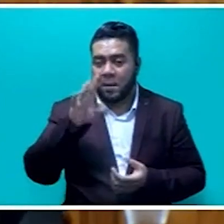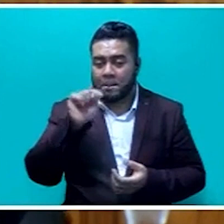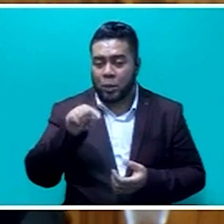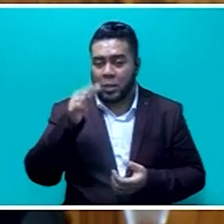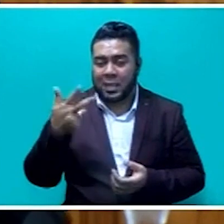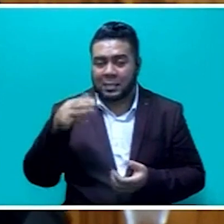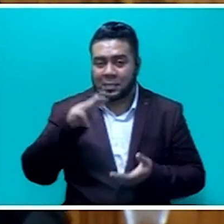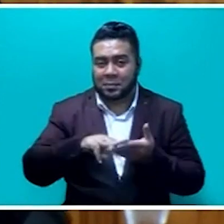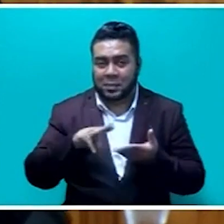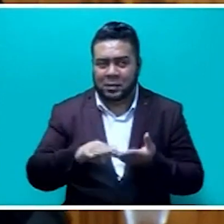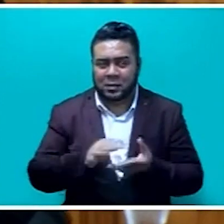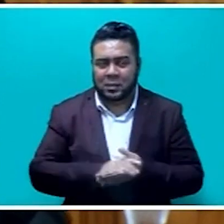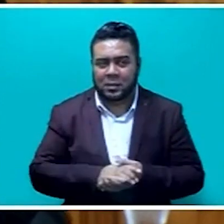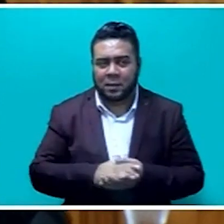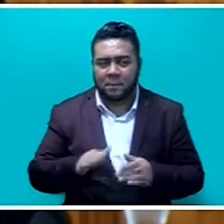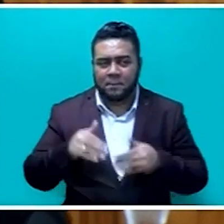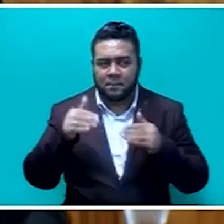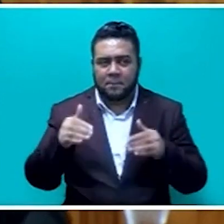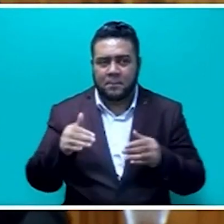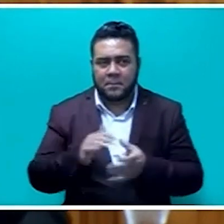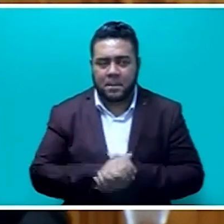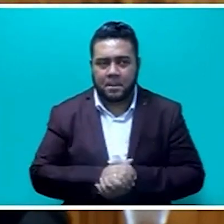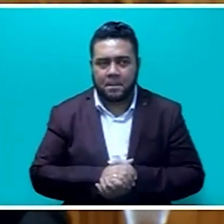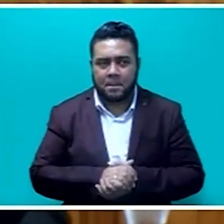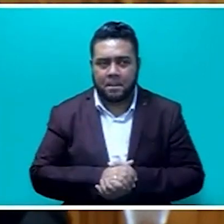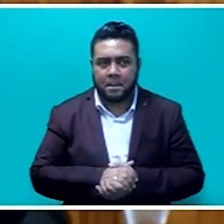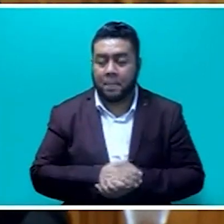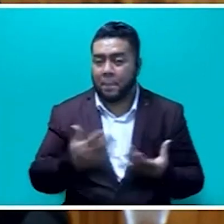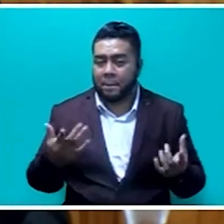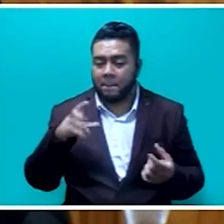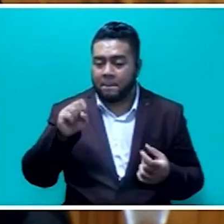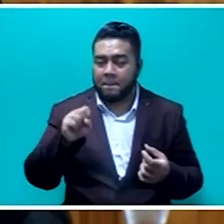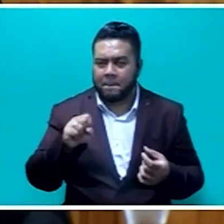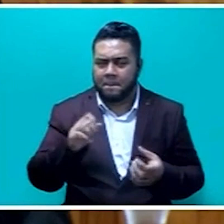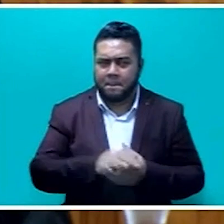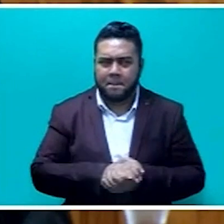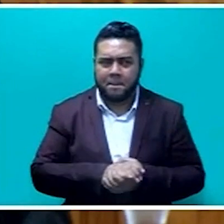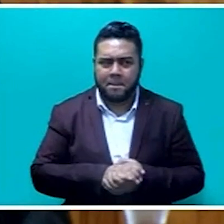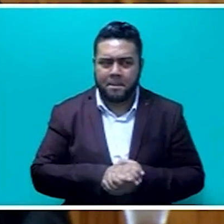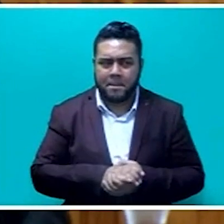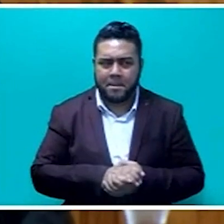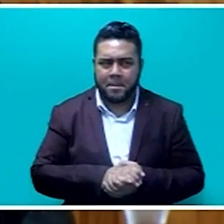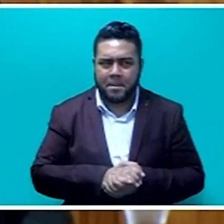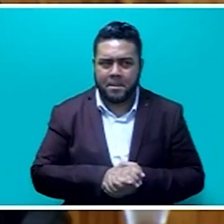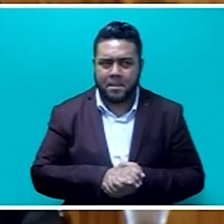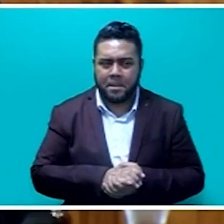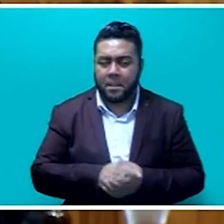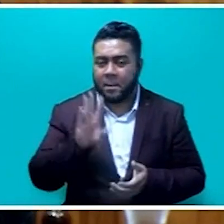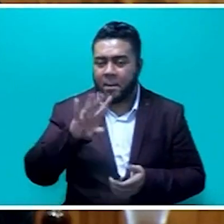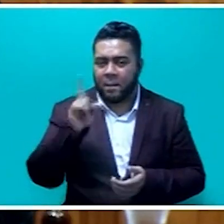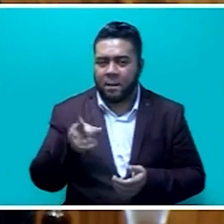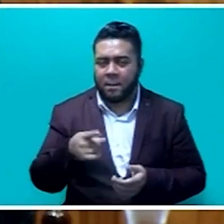participant spend. Now if you take a very basic calculation based on an estimated 3,000